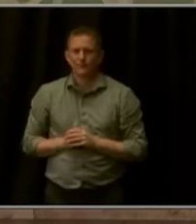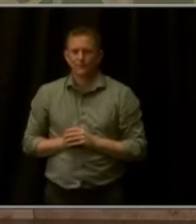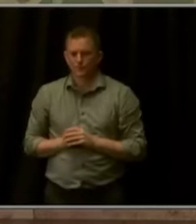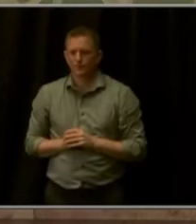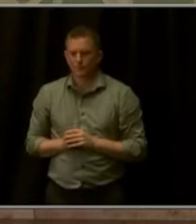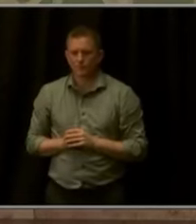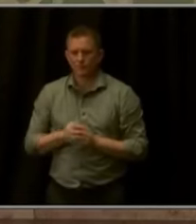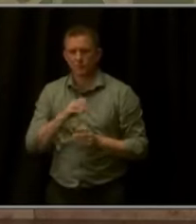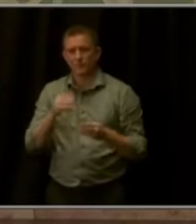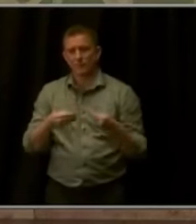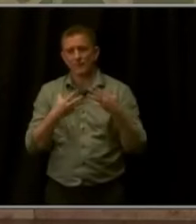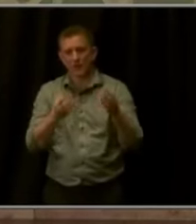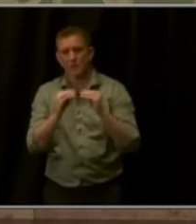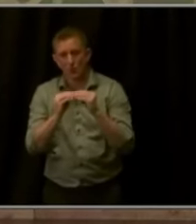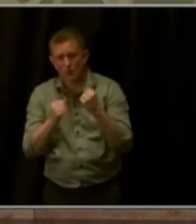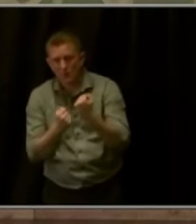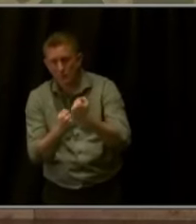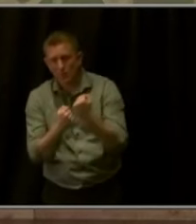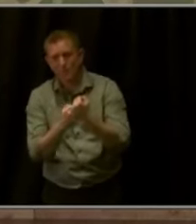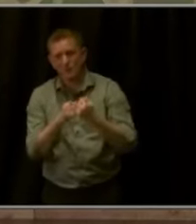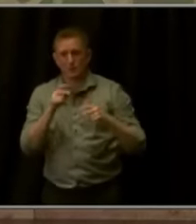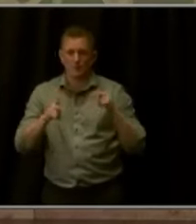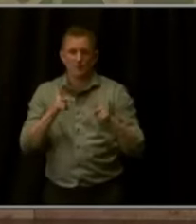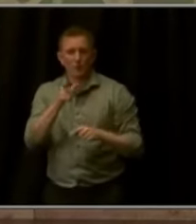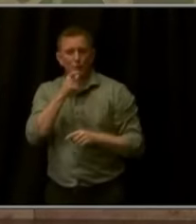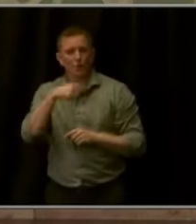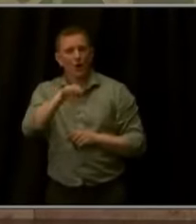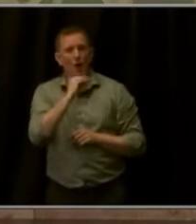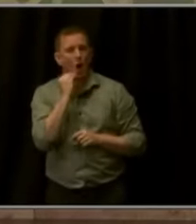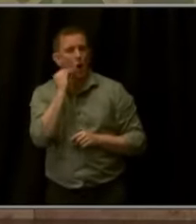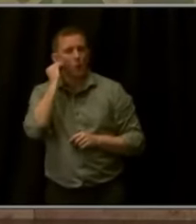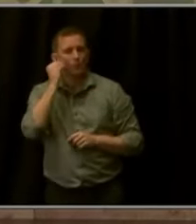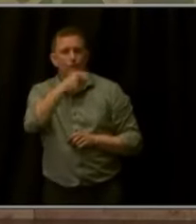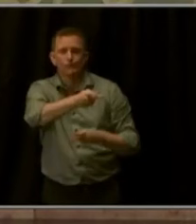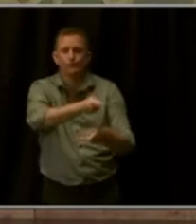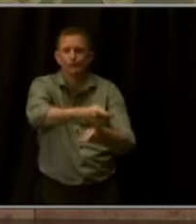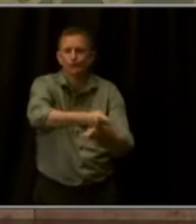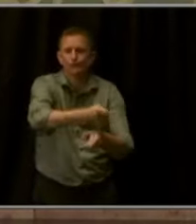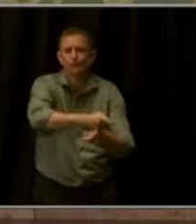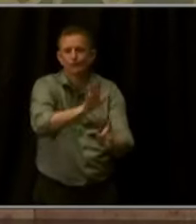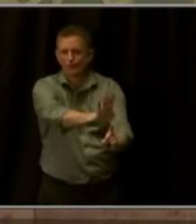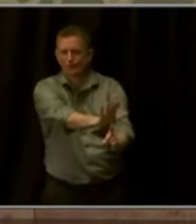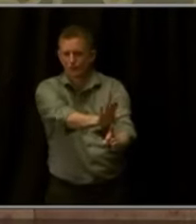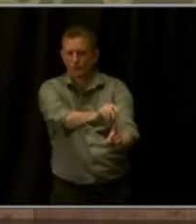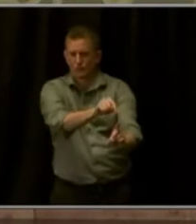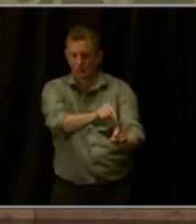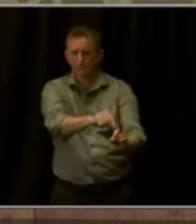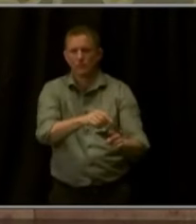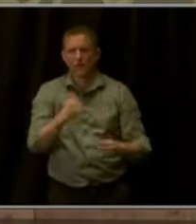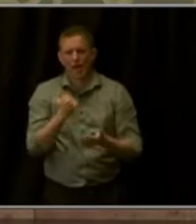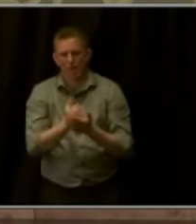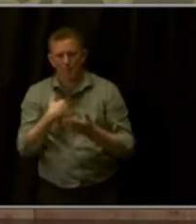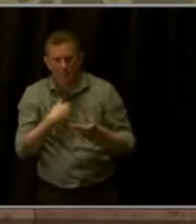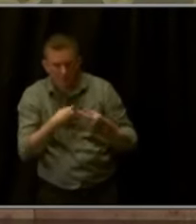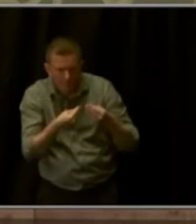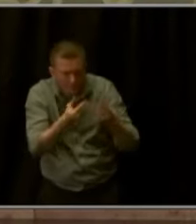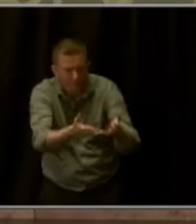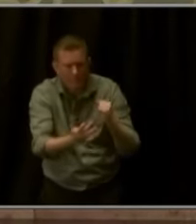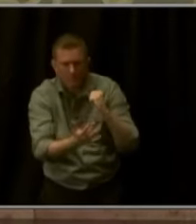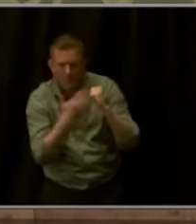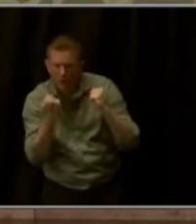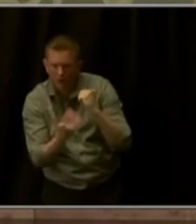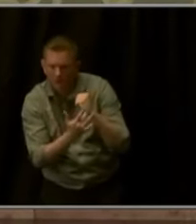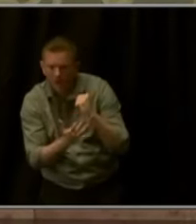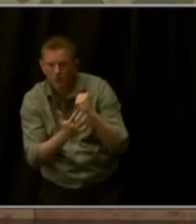individuals who provide home-based care, helping more Coloradans connect to services through better technology. And especially as we